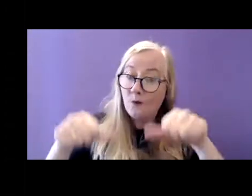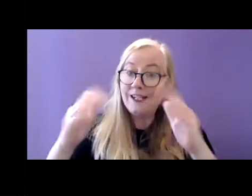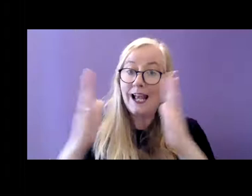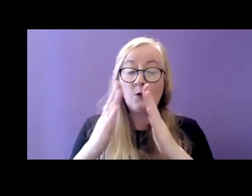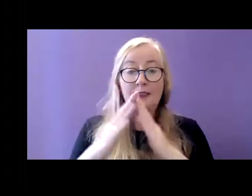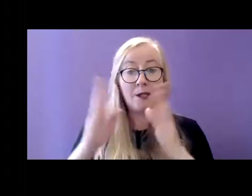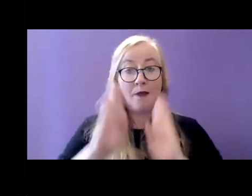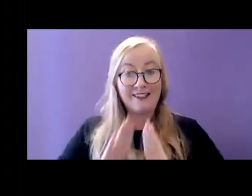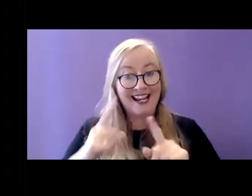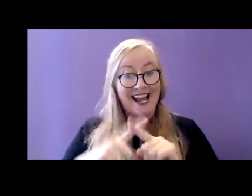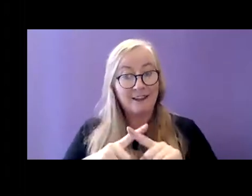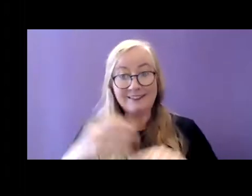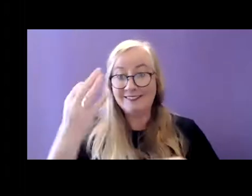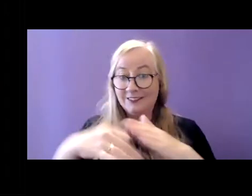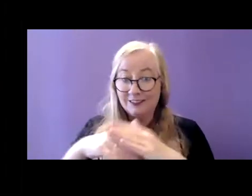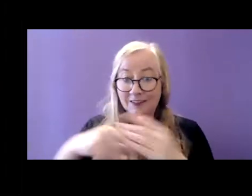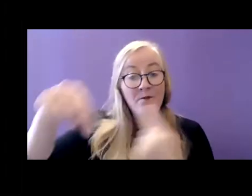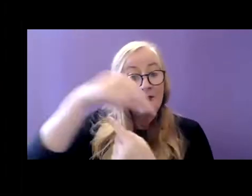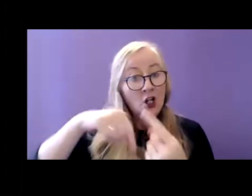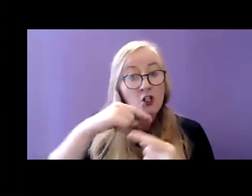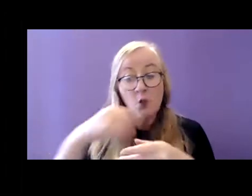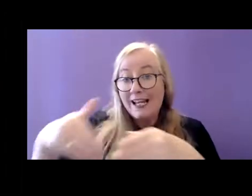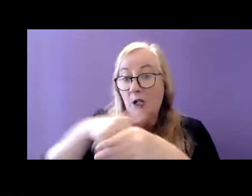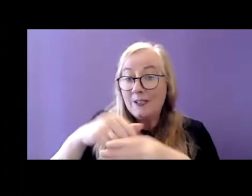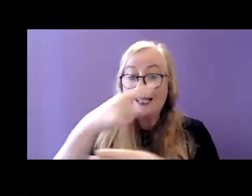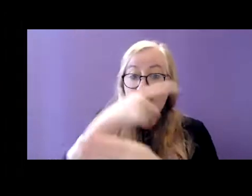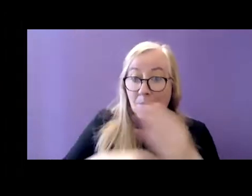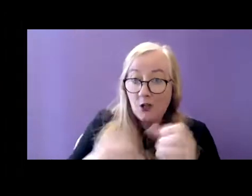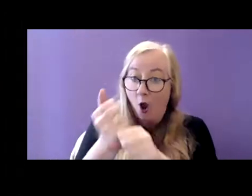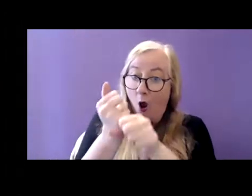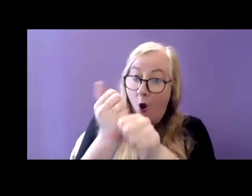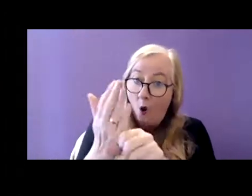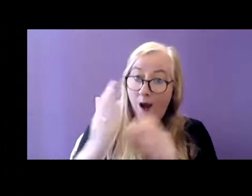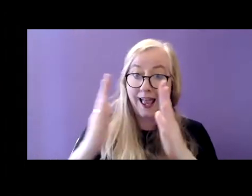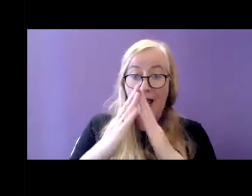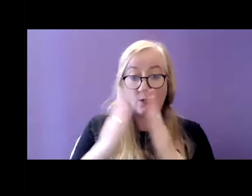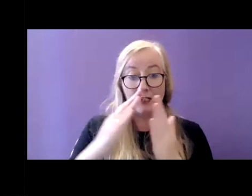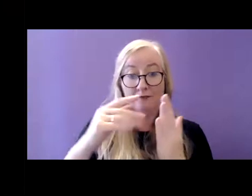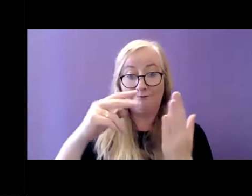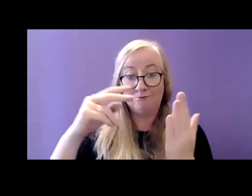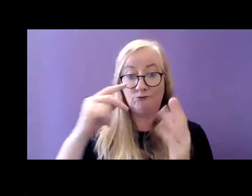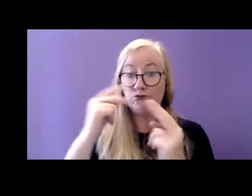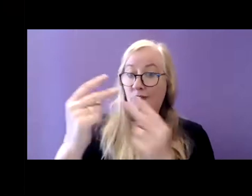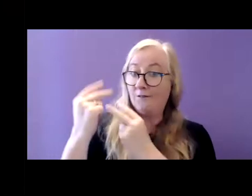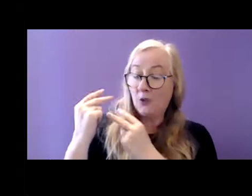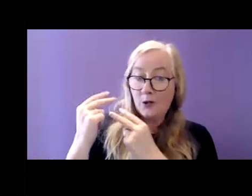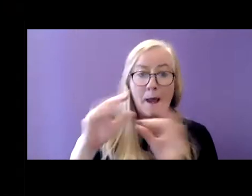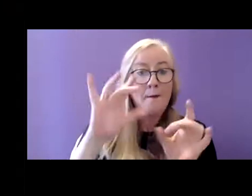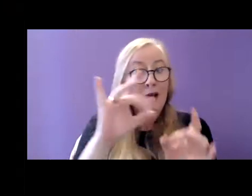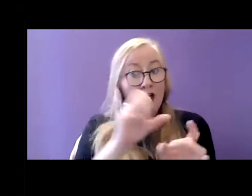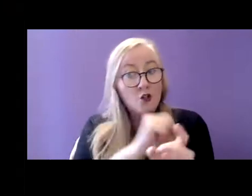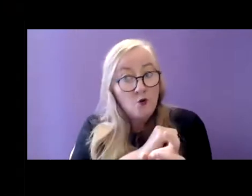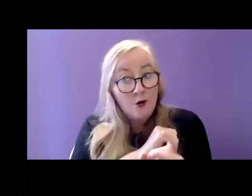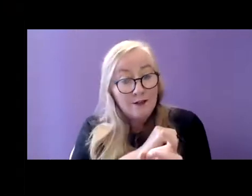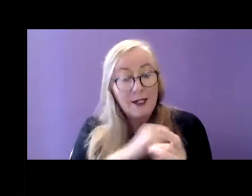agencies. Include consideration of disability in all housing policy reviews. Ensure an approximate